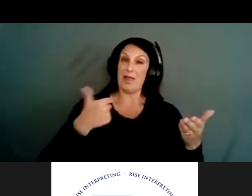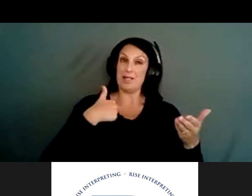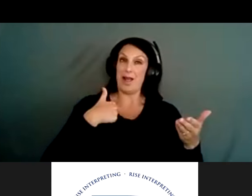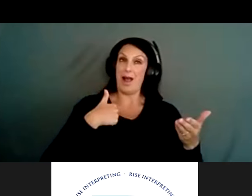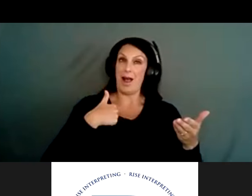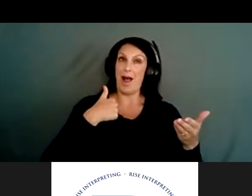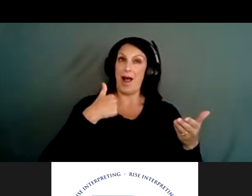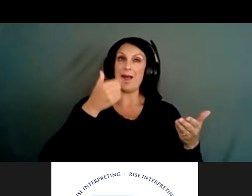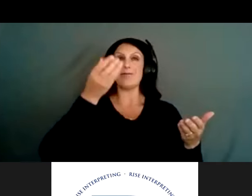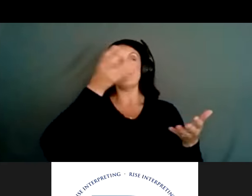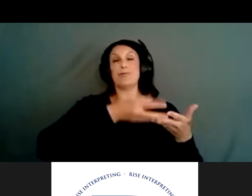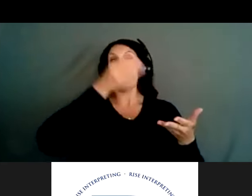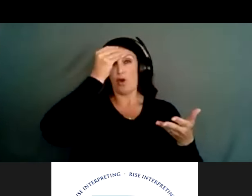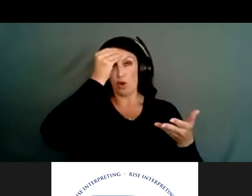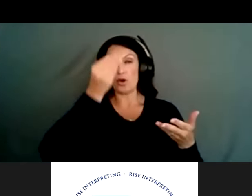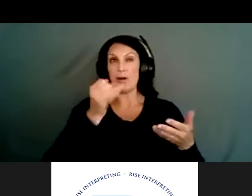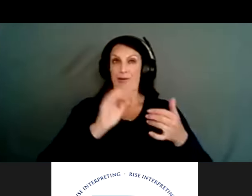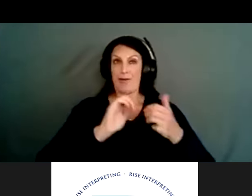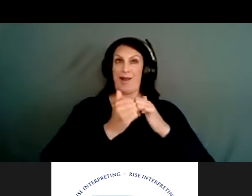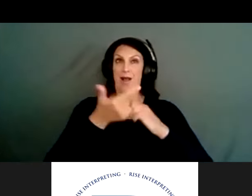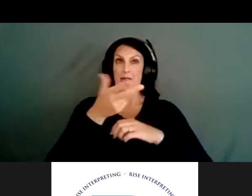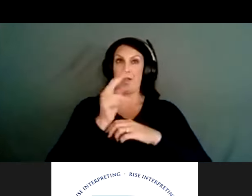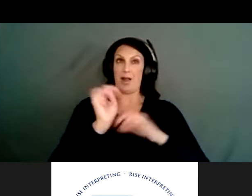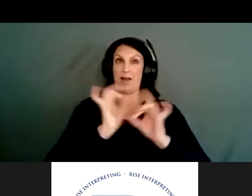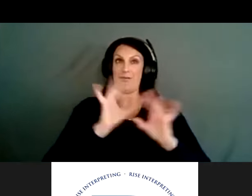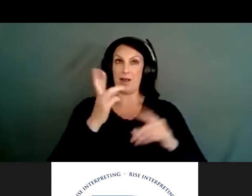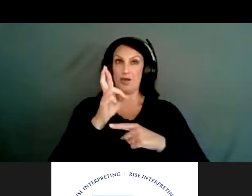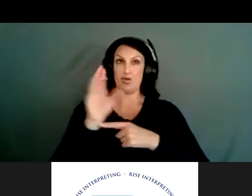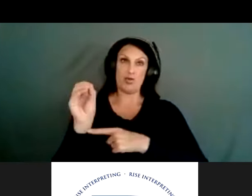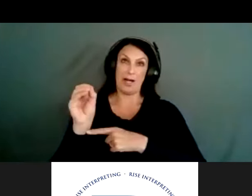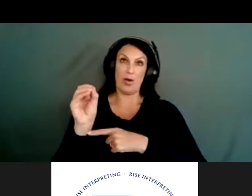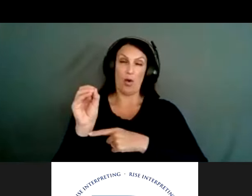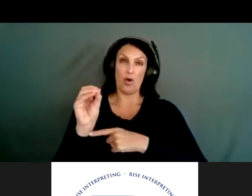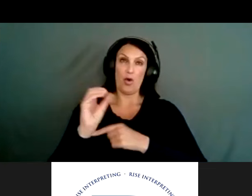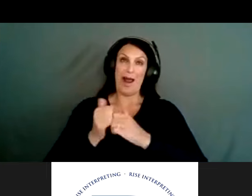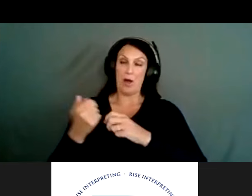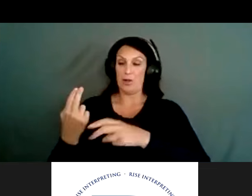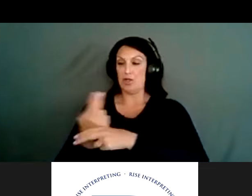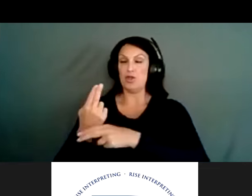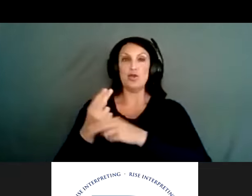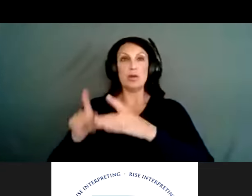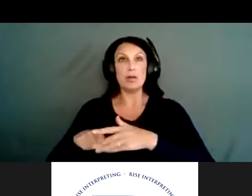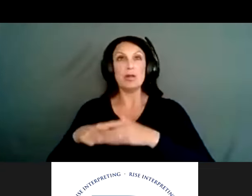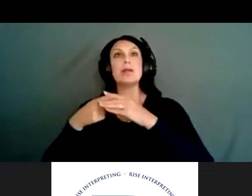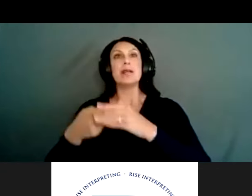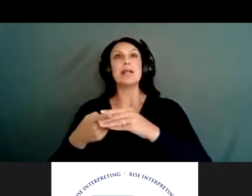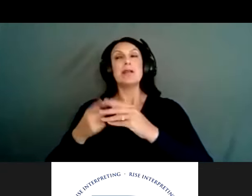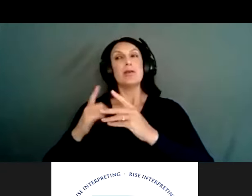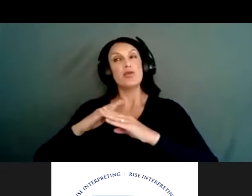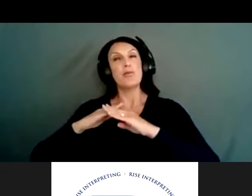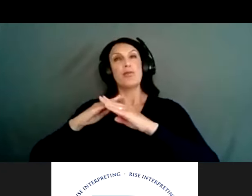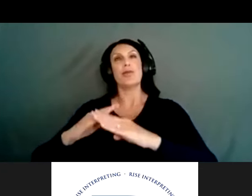that when you look at the actual breakdown of how the gun violence restraining order has been used, it was initially enacted to prevent